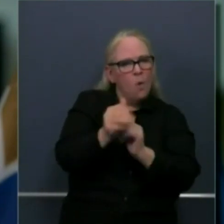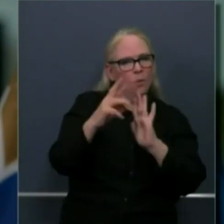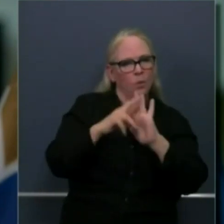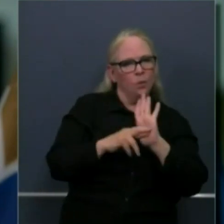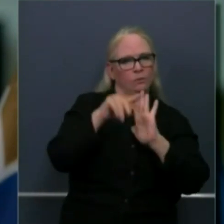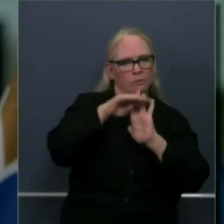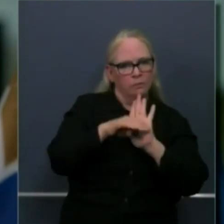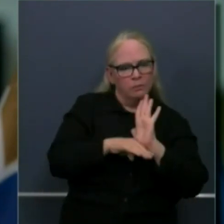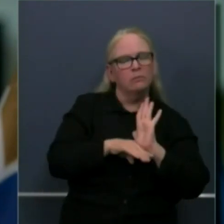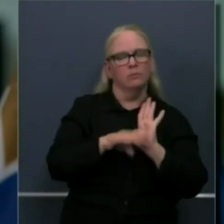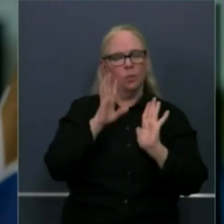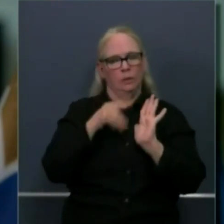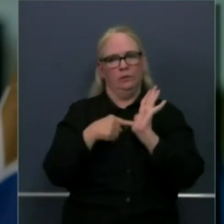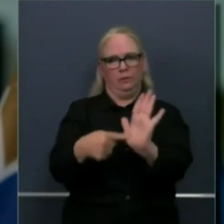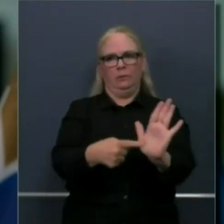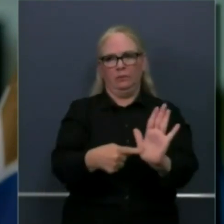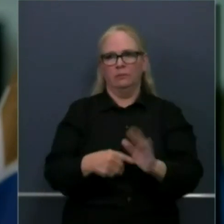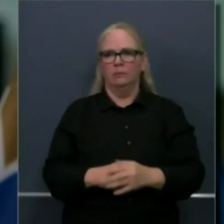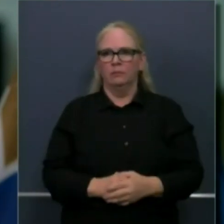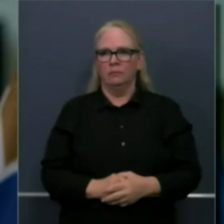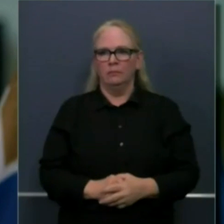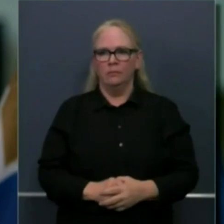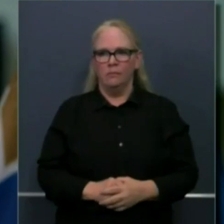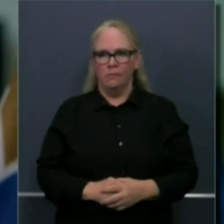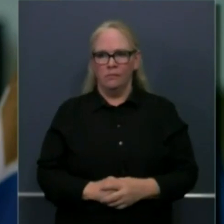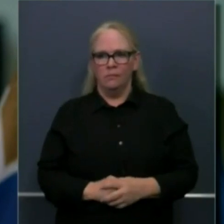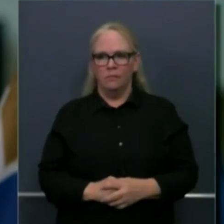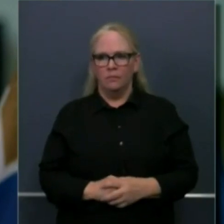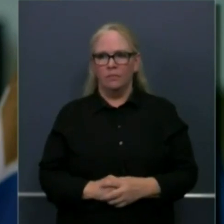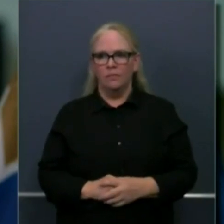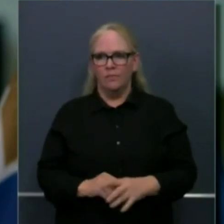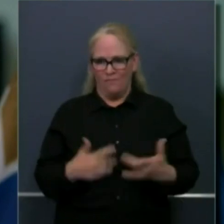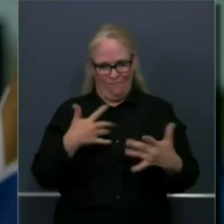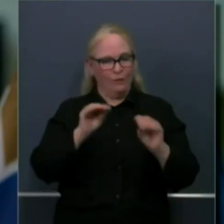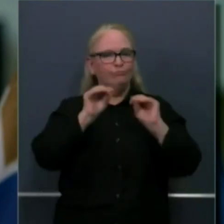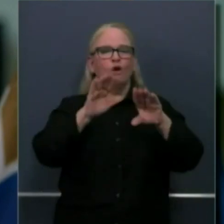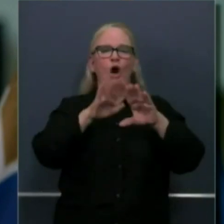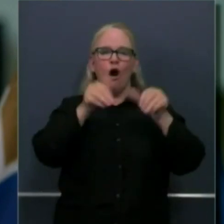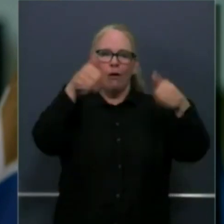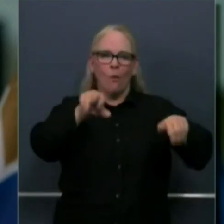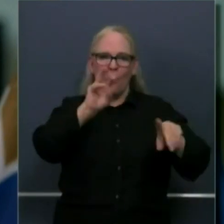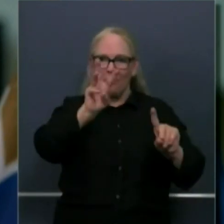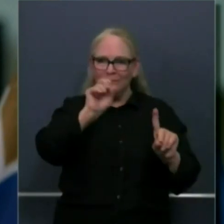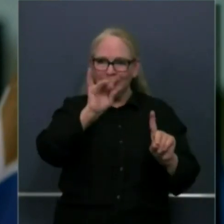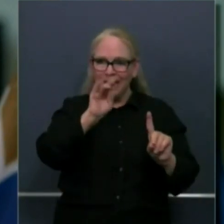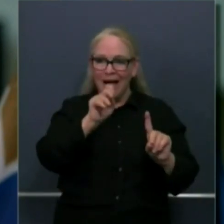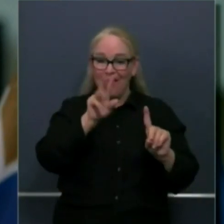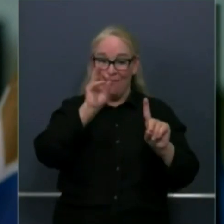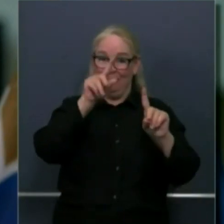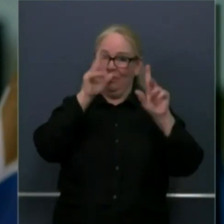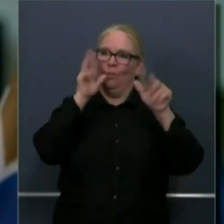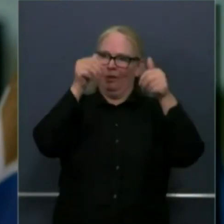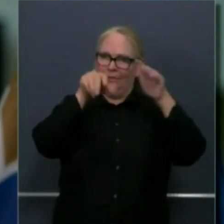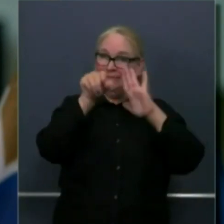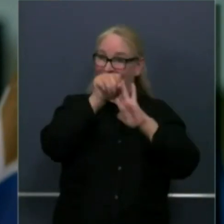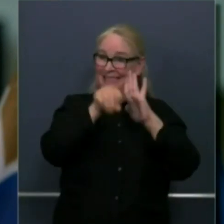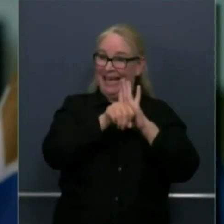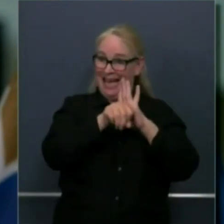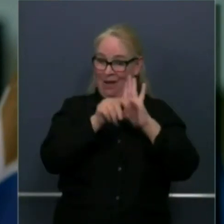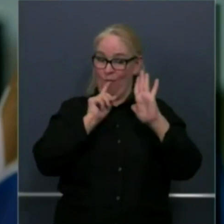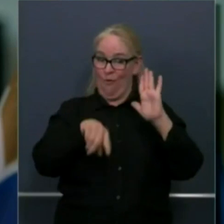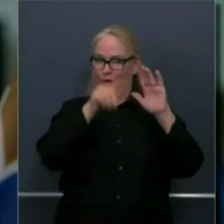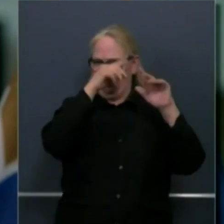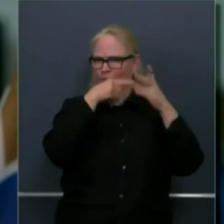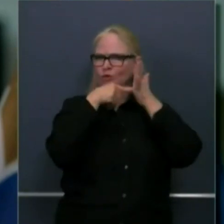guidelines statewide updated and you'll see guidelines county by county that we are putting out today